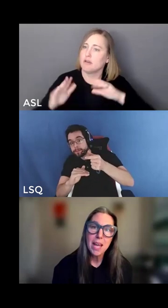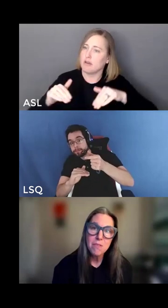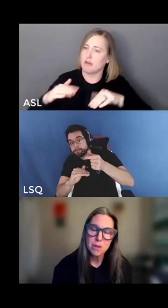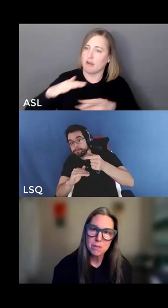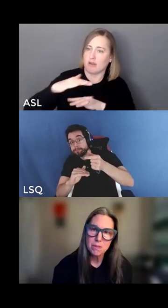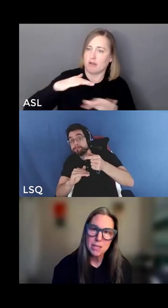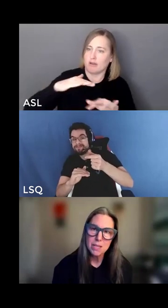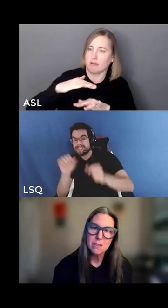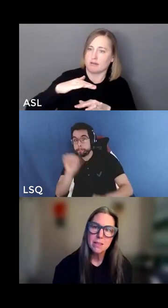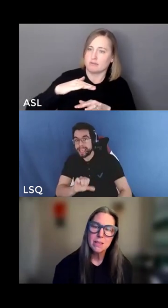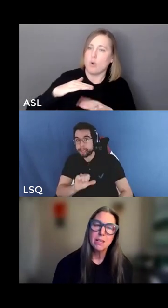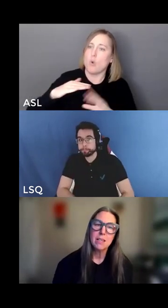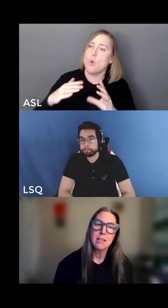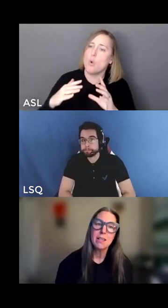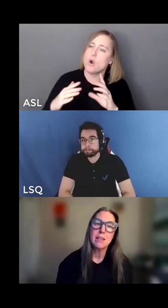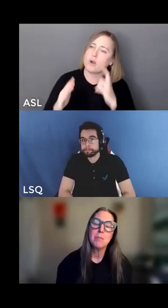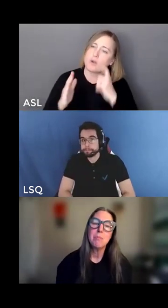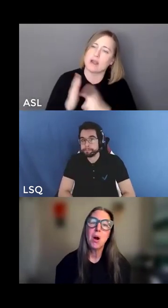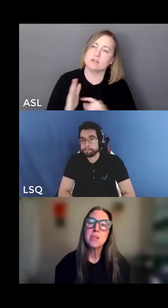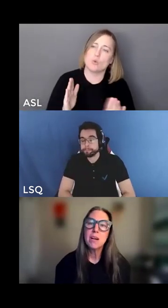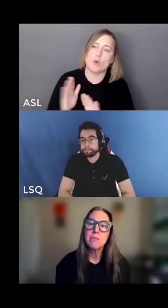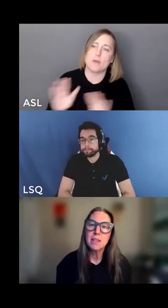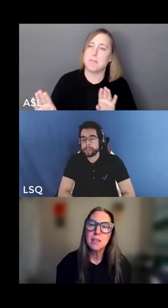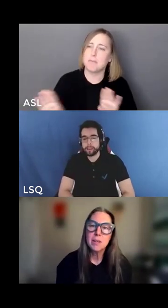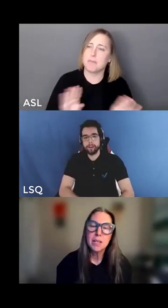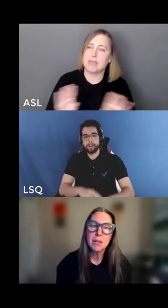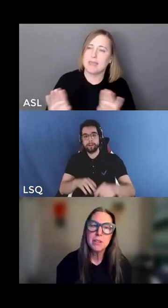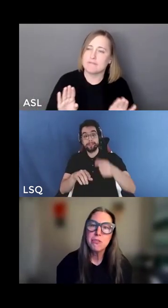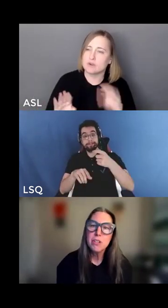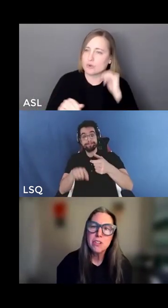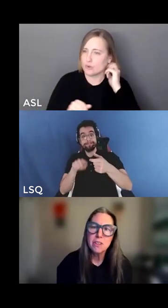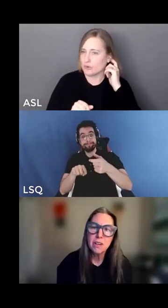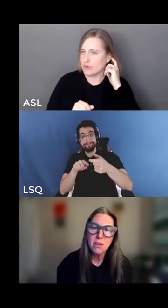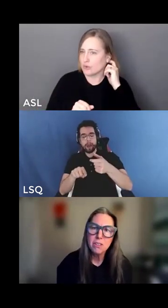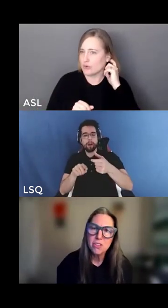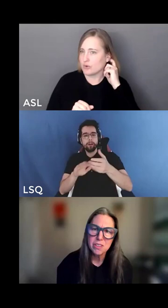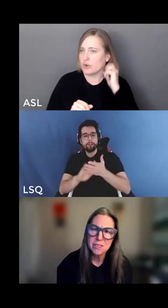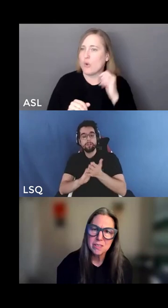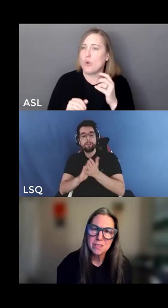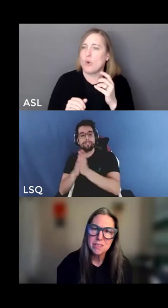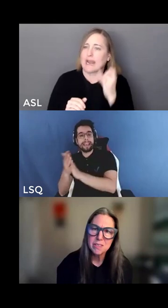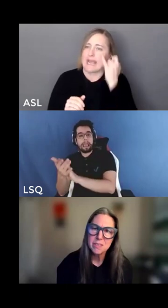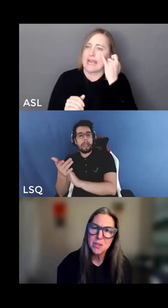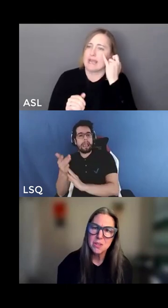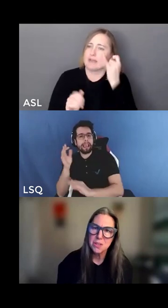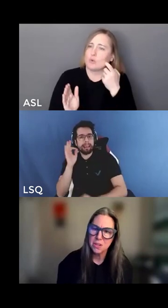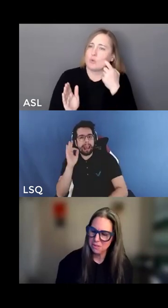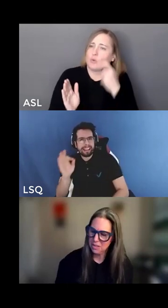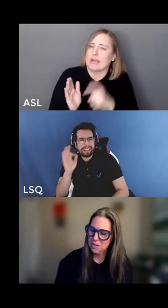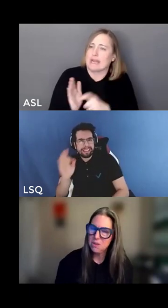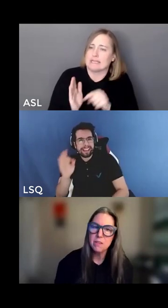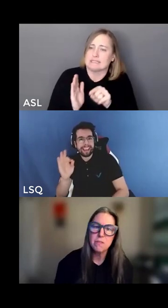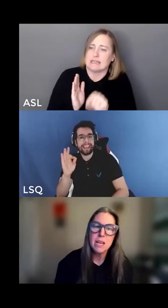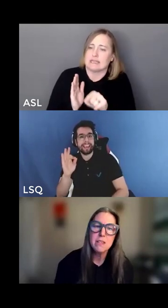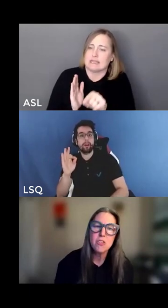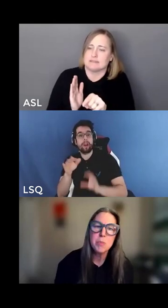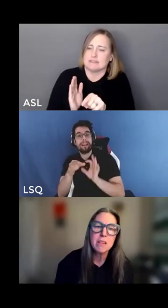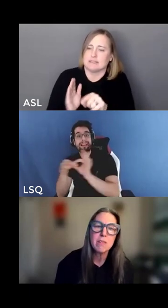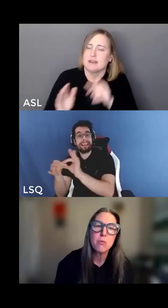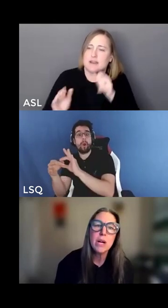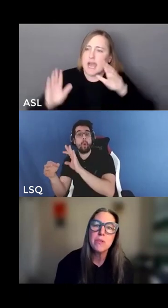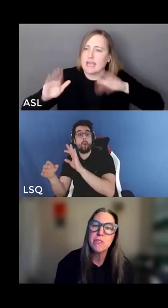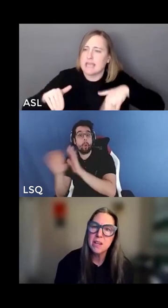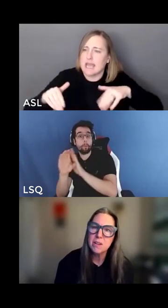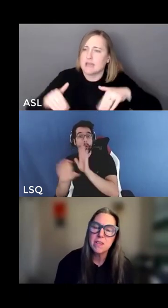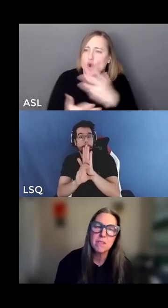behavior right a part of a deficient culture no no no unearned advantage